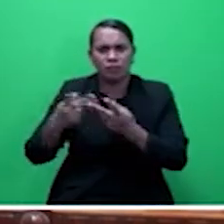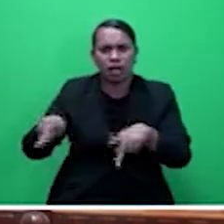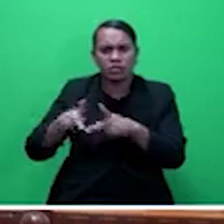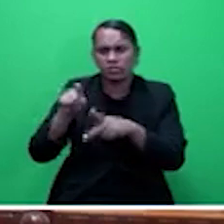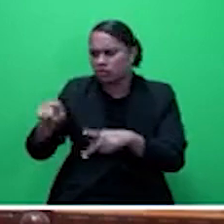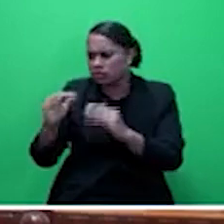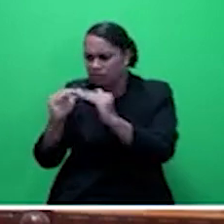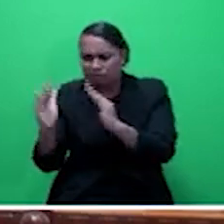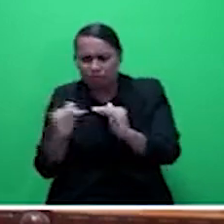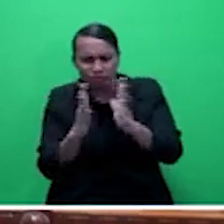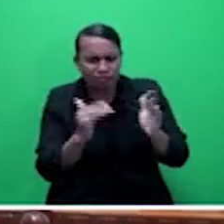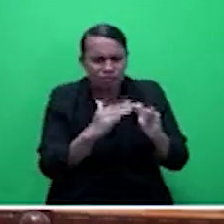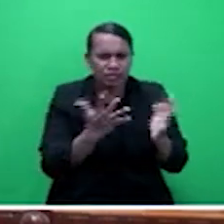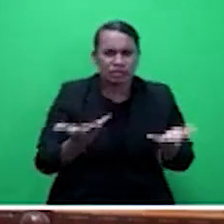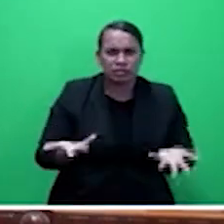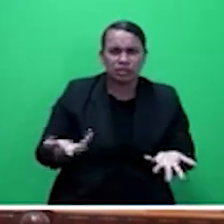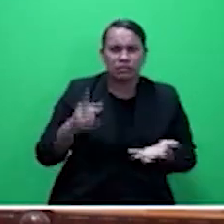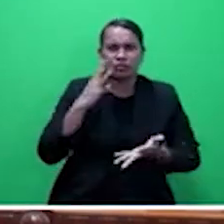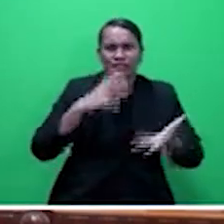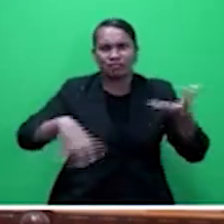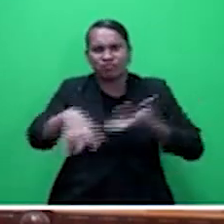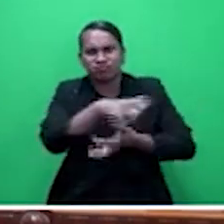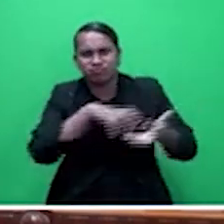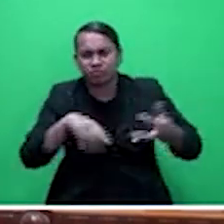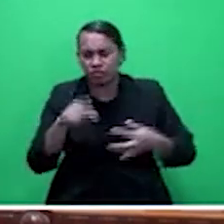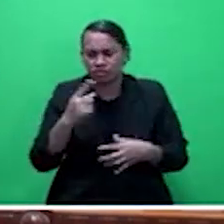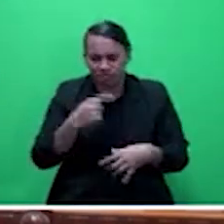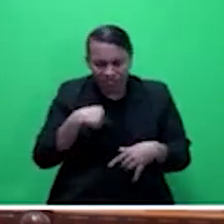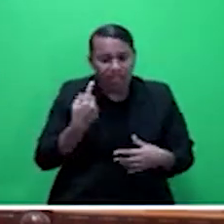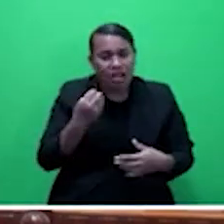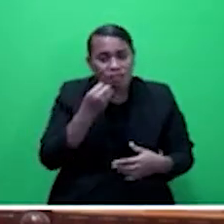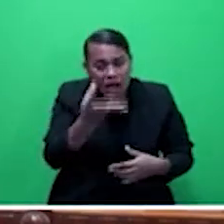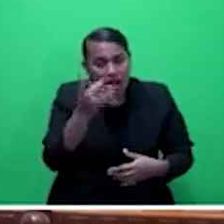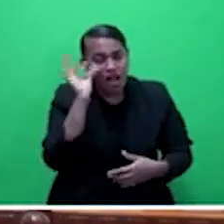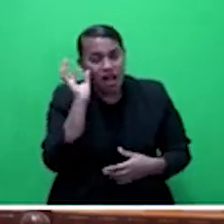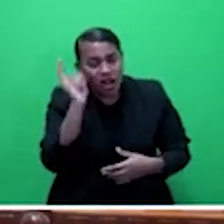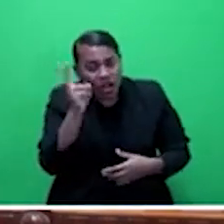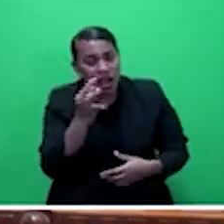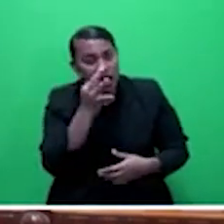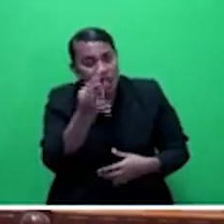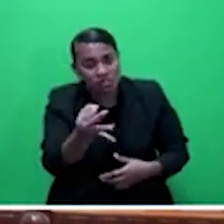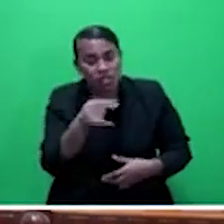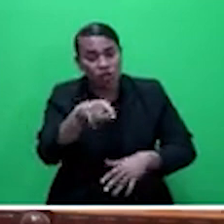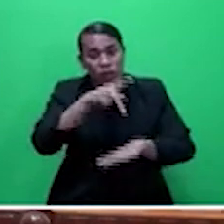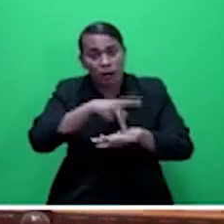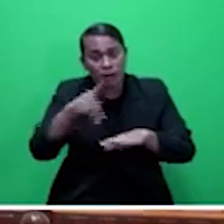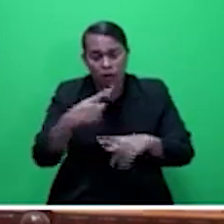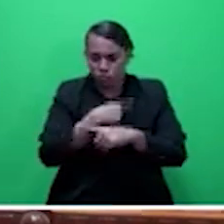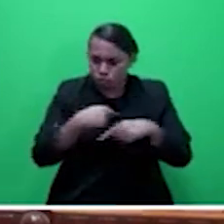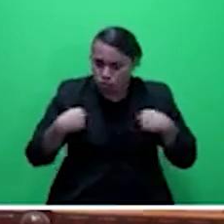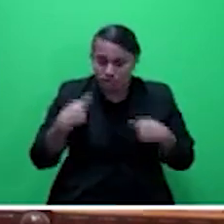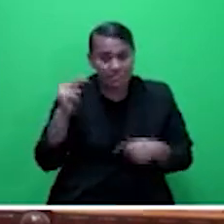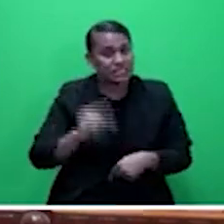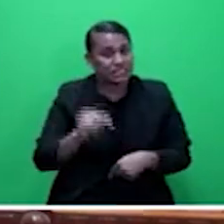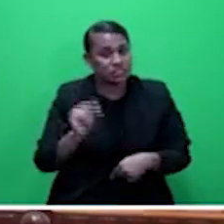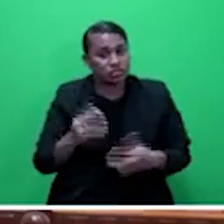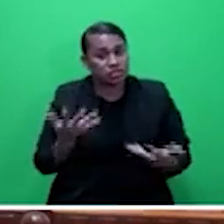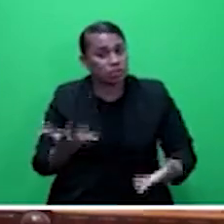And I have raised this on a number of occasions in this parliament, that we must strive to